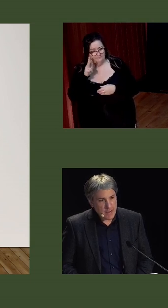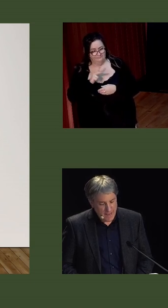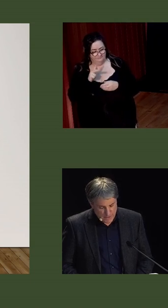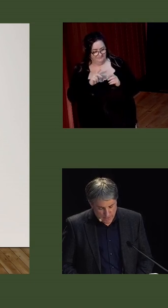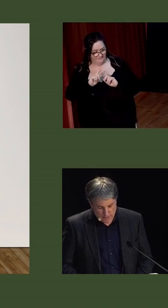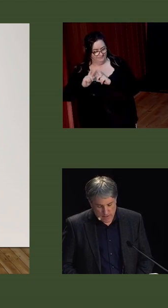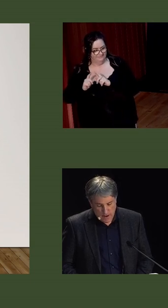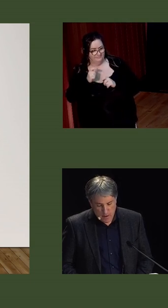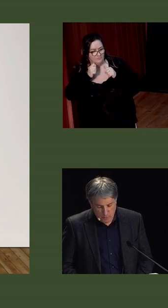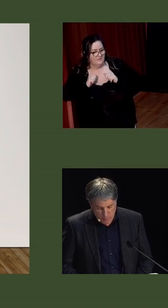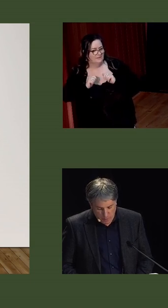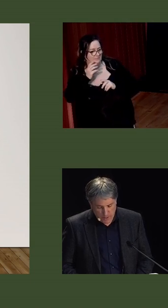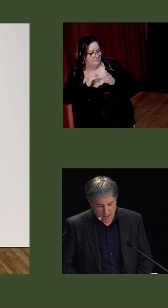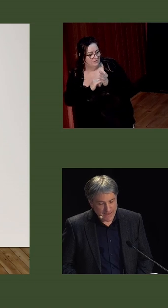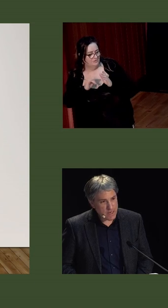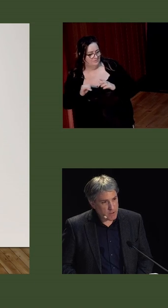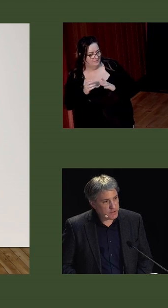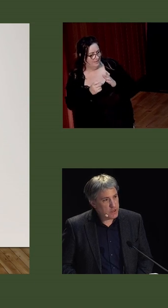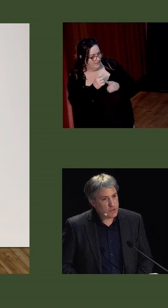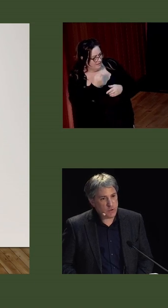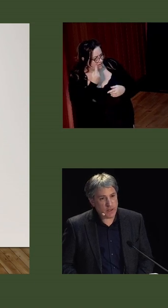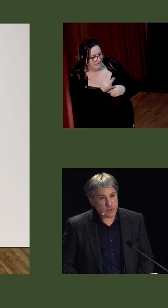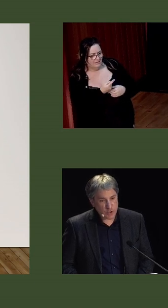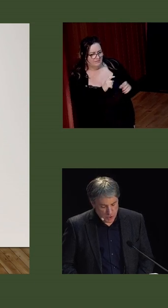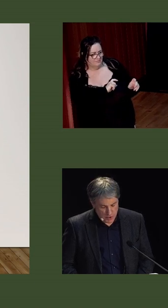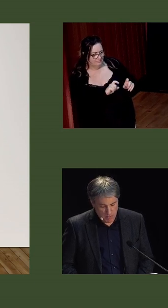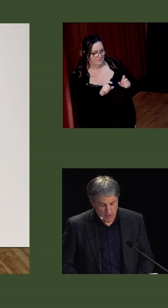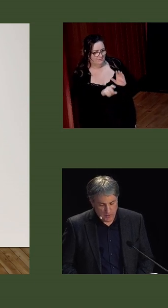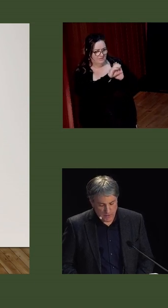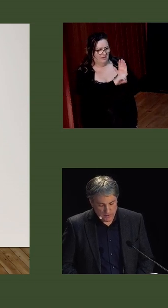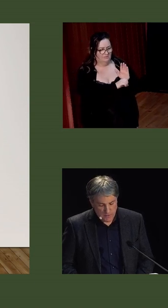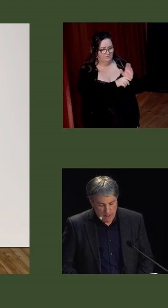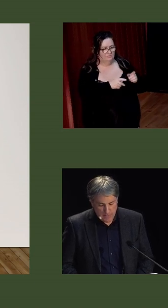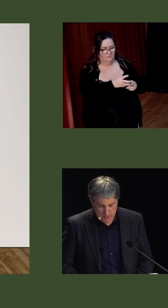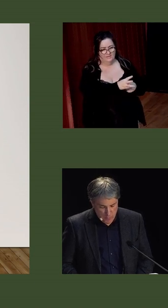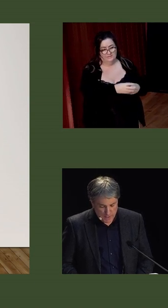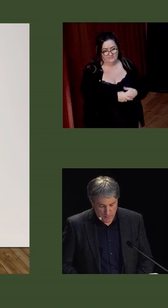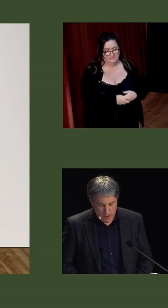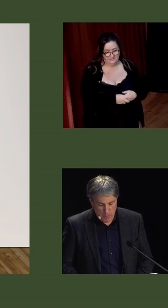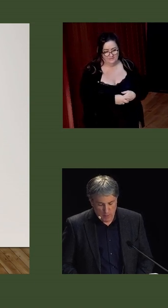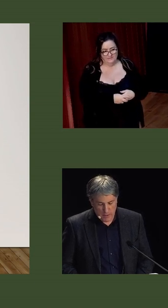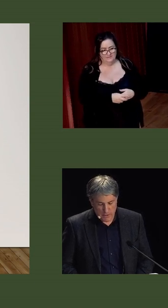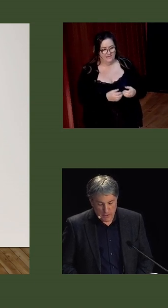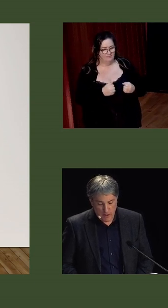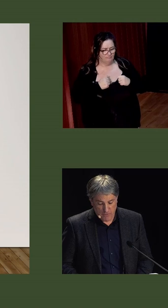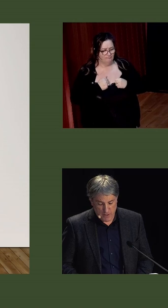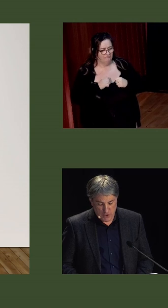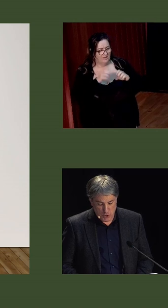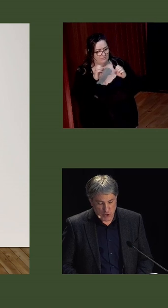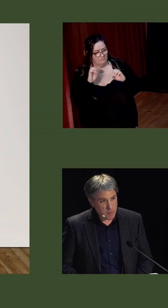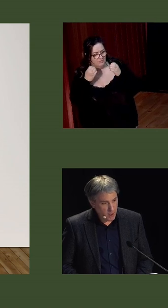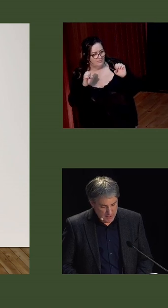government instanced Republican adherence to constitutional methods. The embrace by Republicans